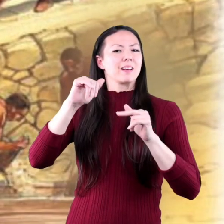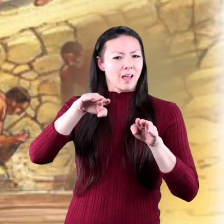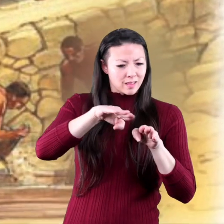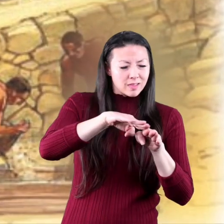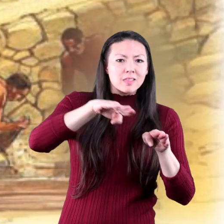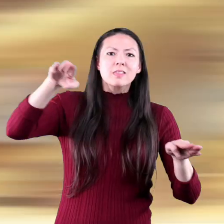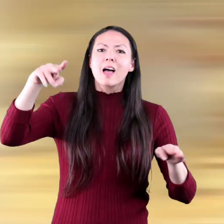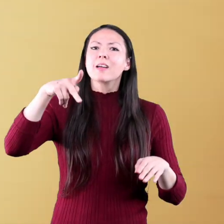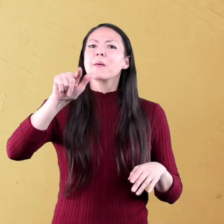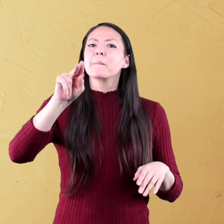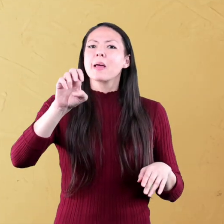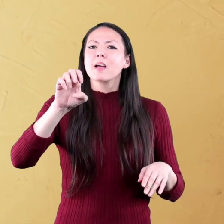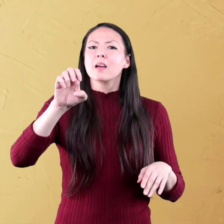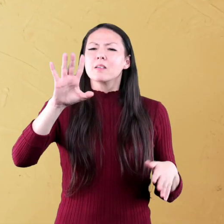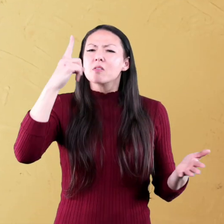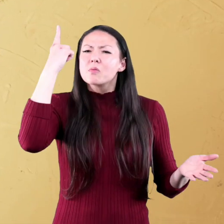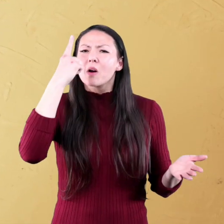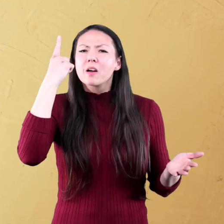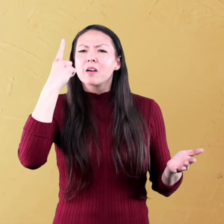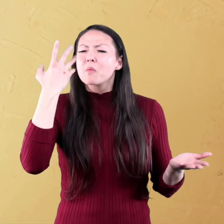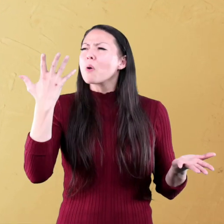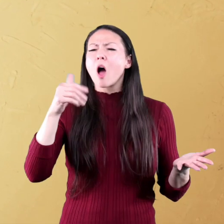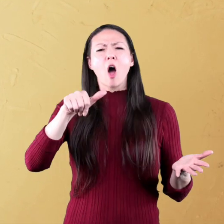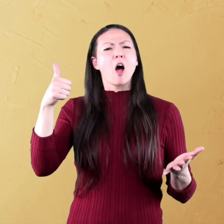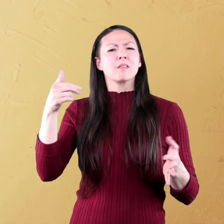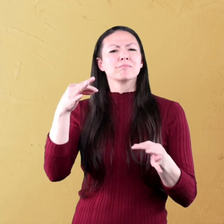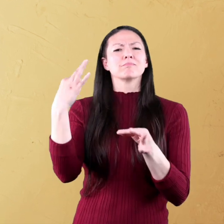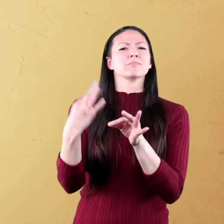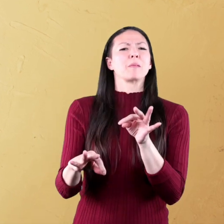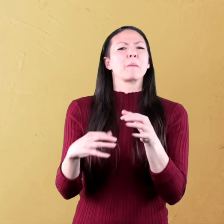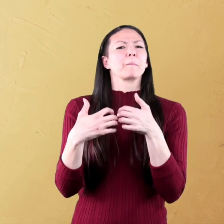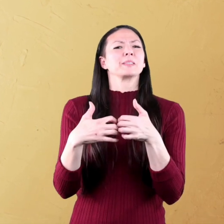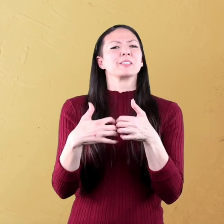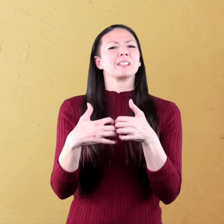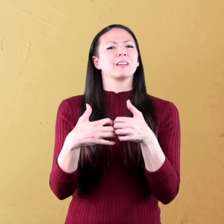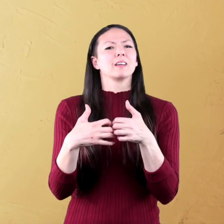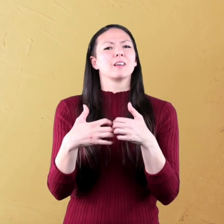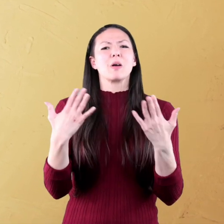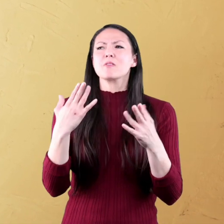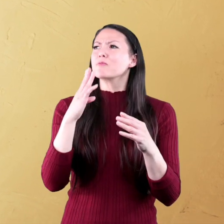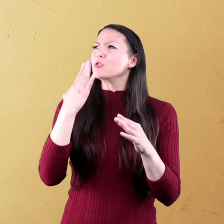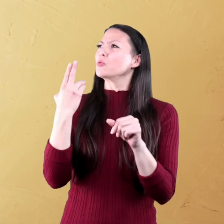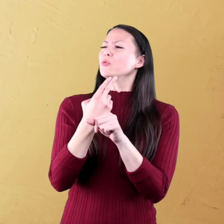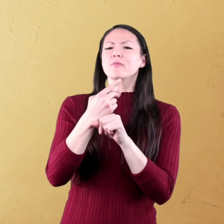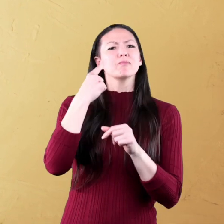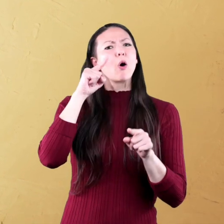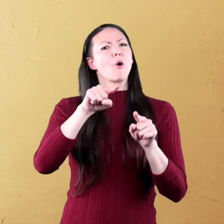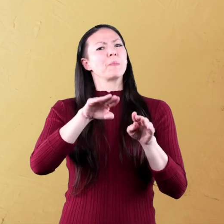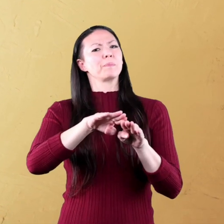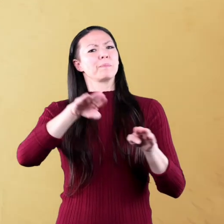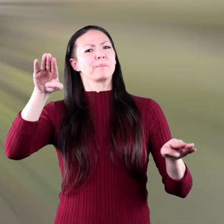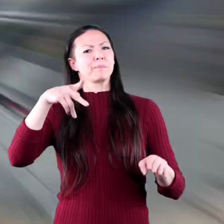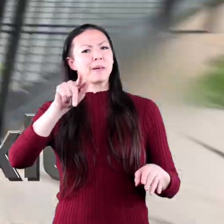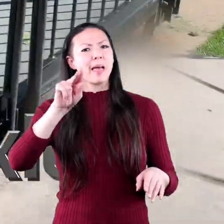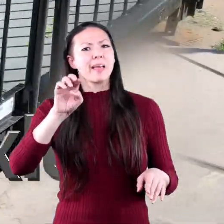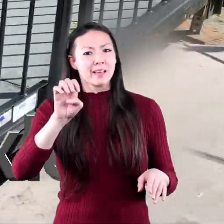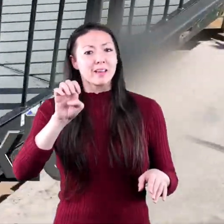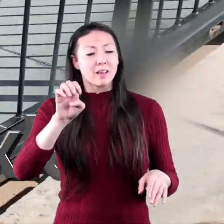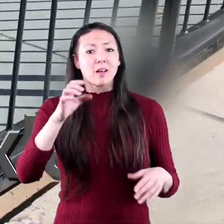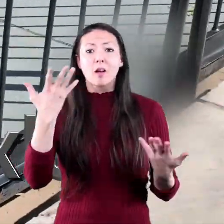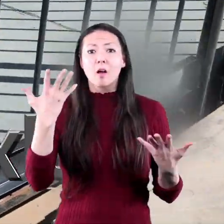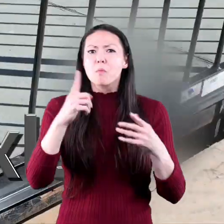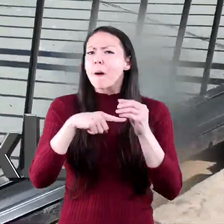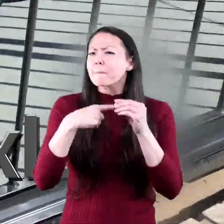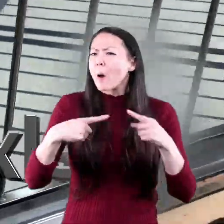inclined plane. I wonder what other simple machine might make good use of the inclined plane. Hey,